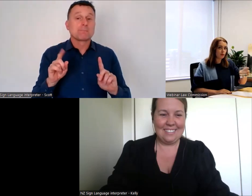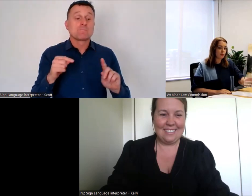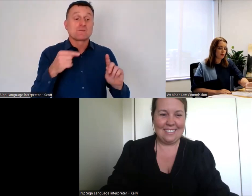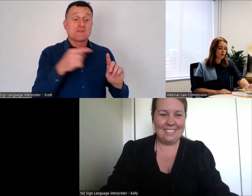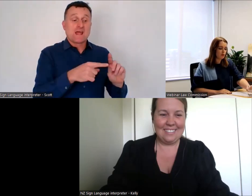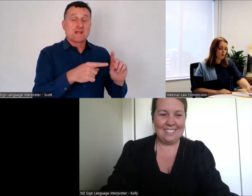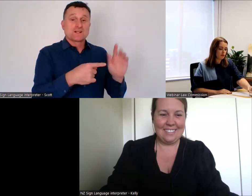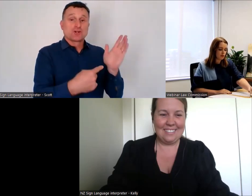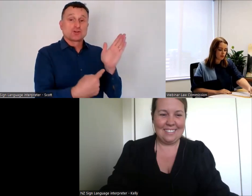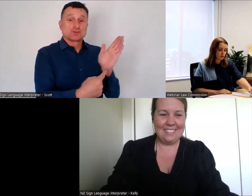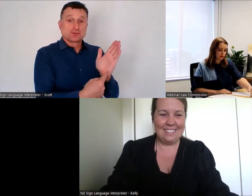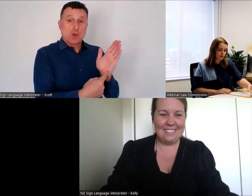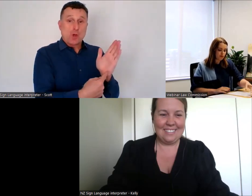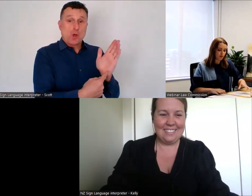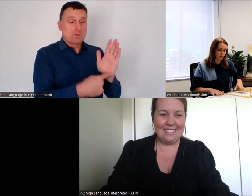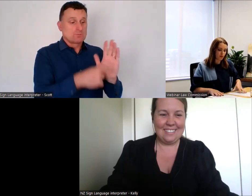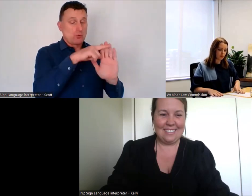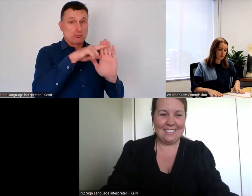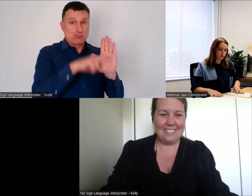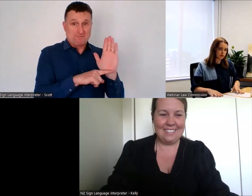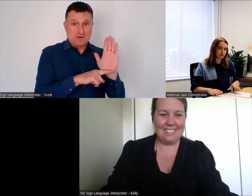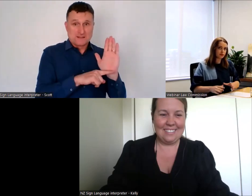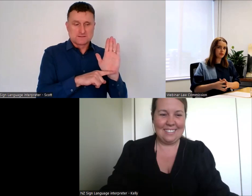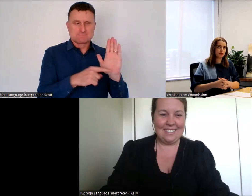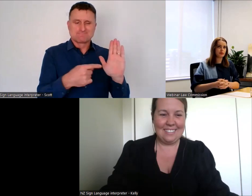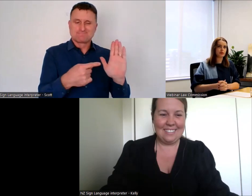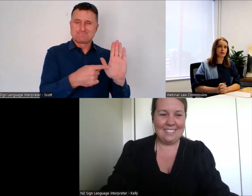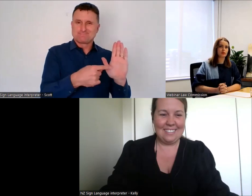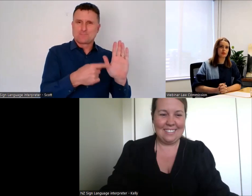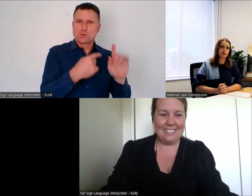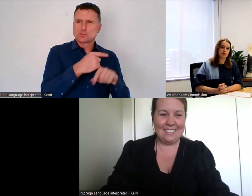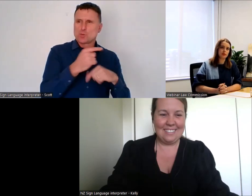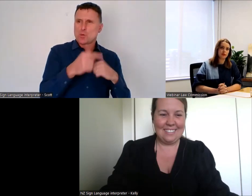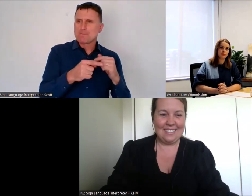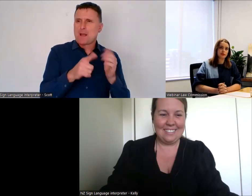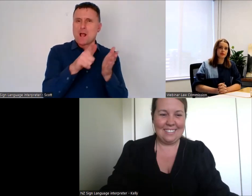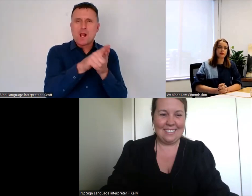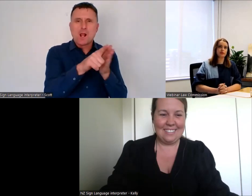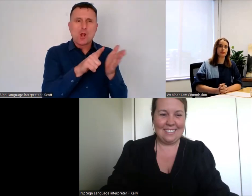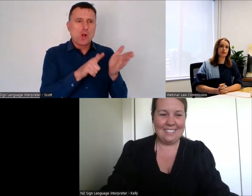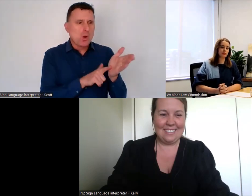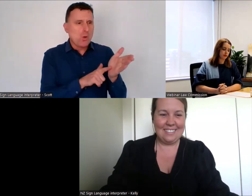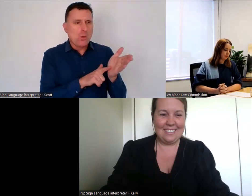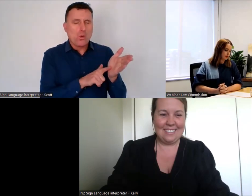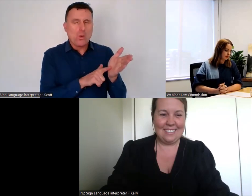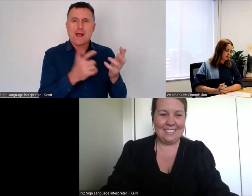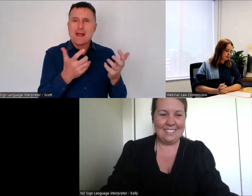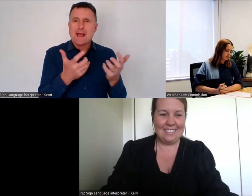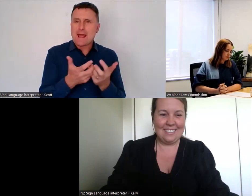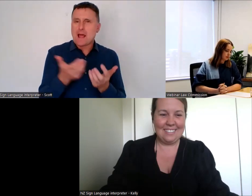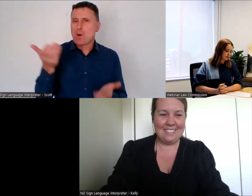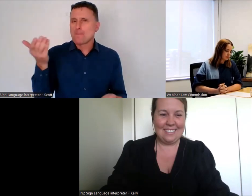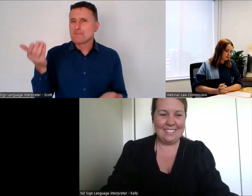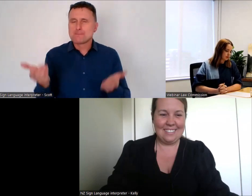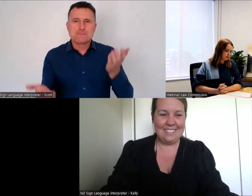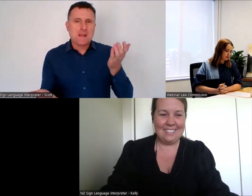indicate we'll look at is how the law should strike the right balance between, on the one hand,